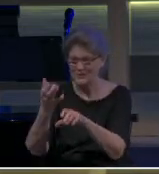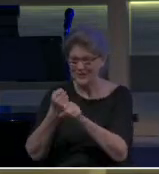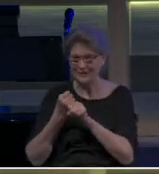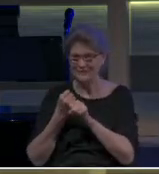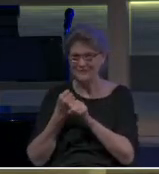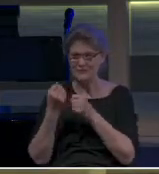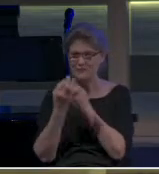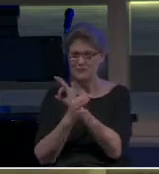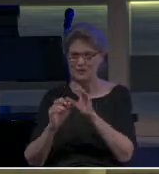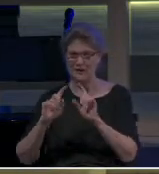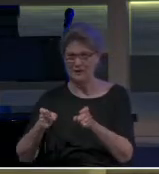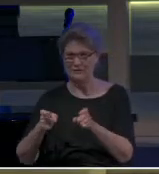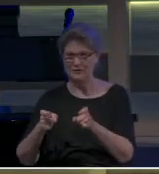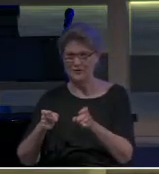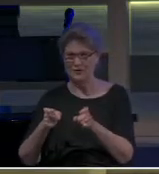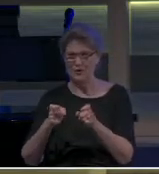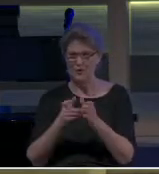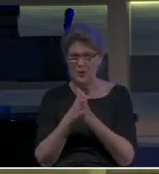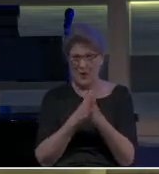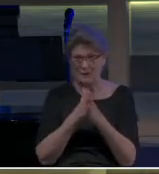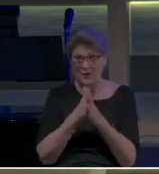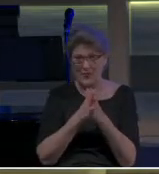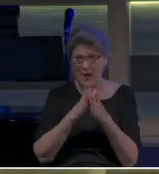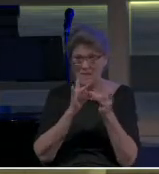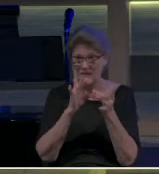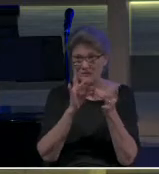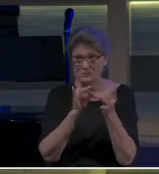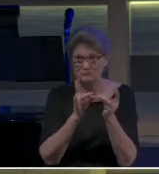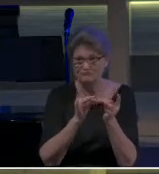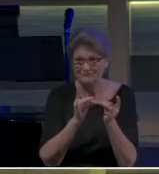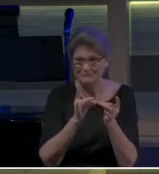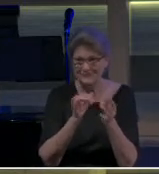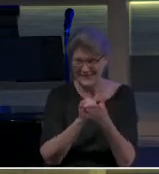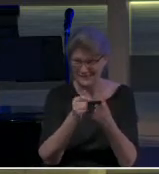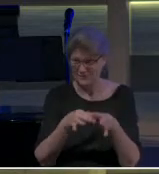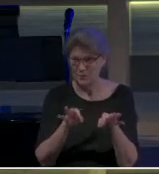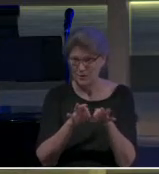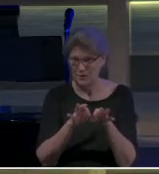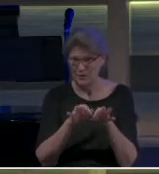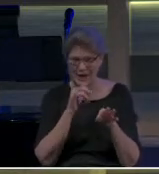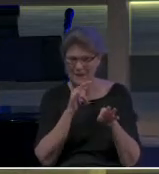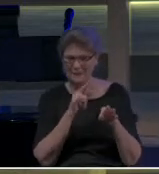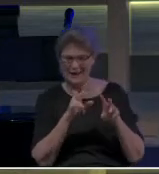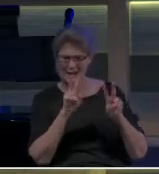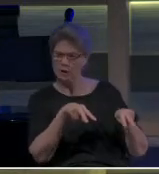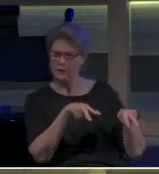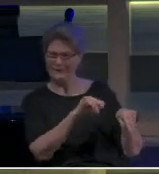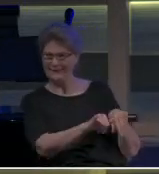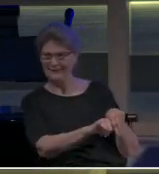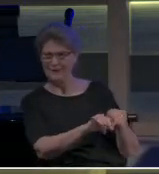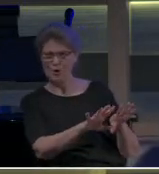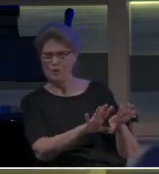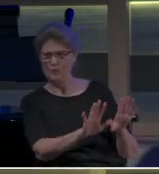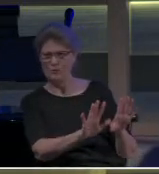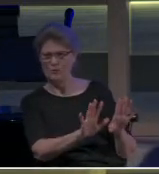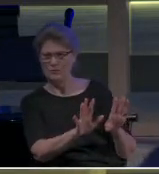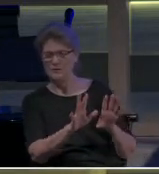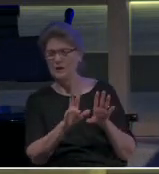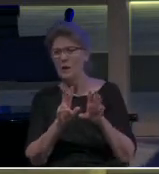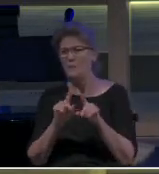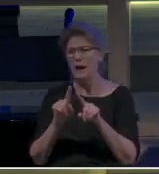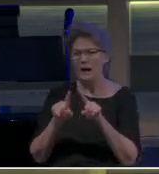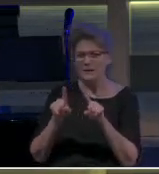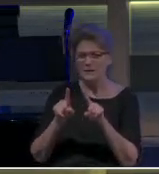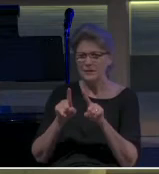it. We are so zealous for that message, which is incredibly important. I'm not dissing that or trying to denigrate that.